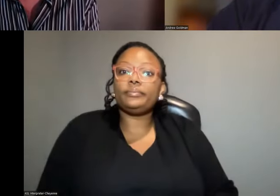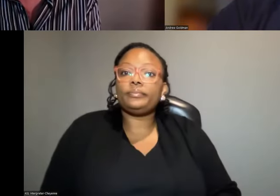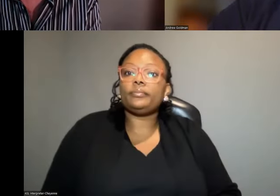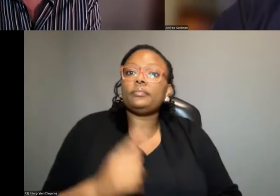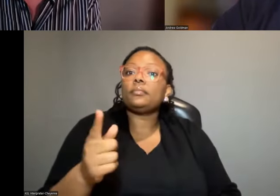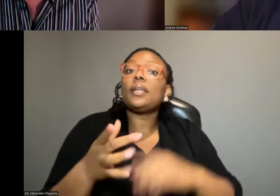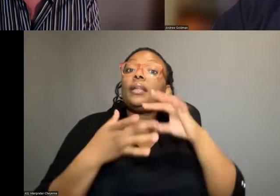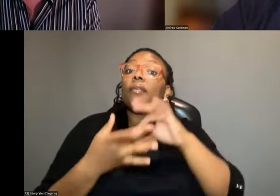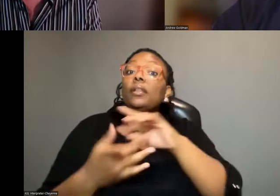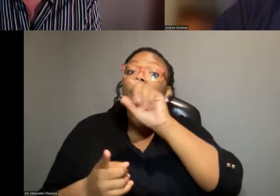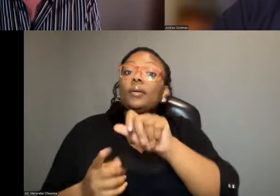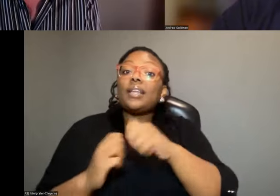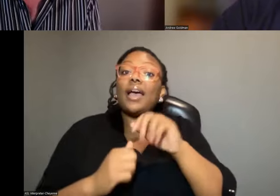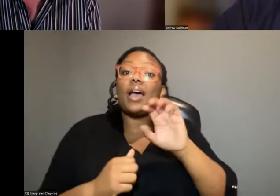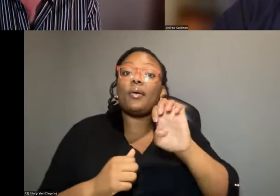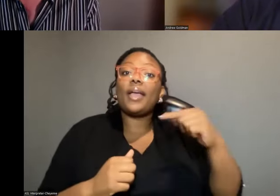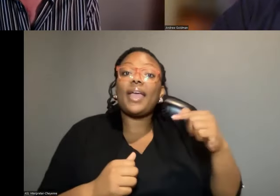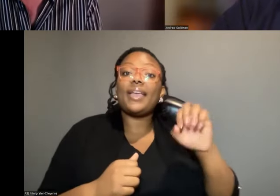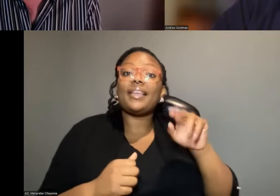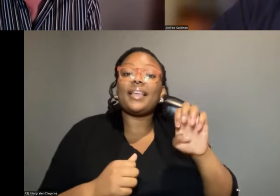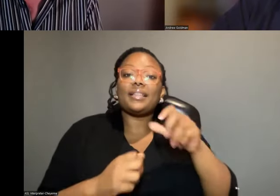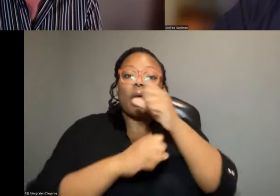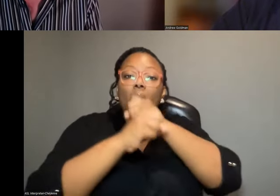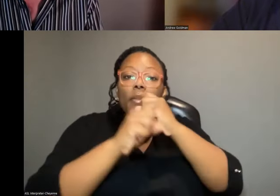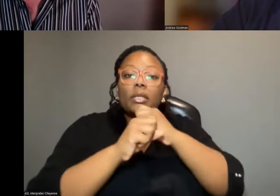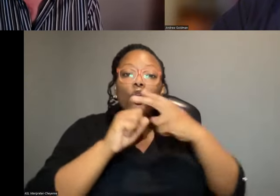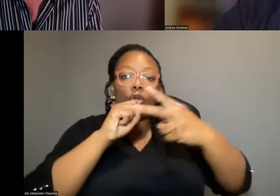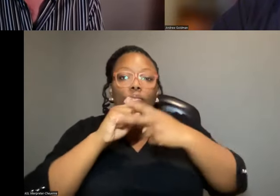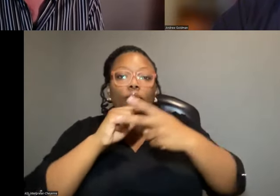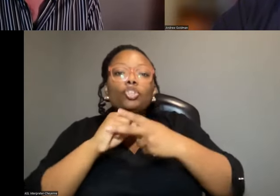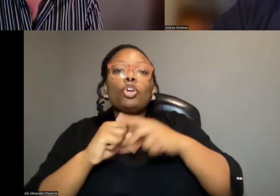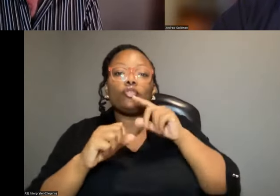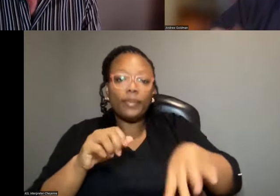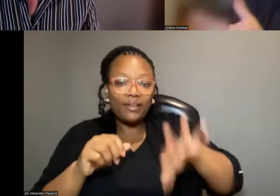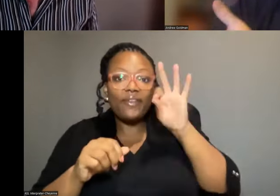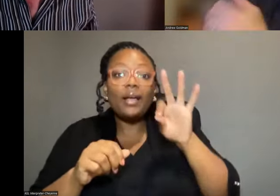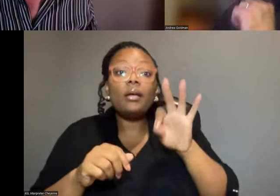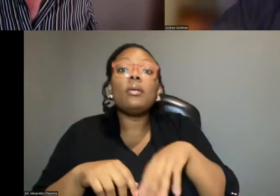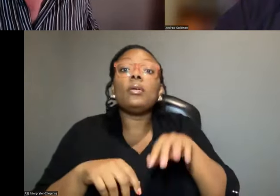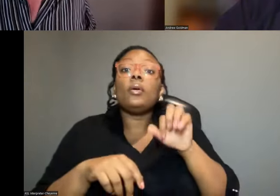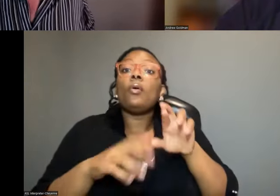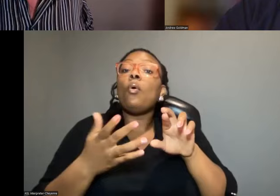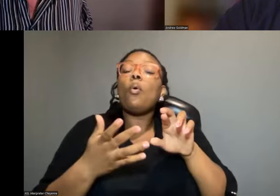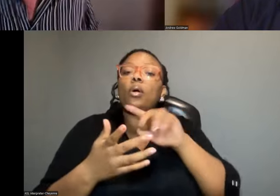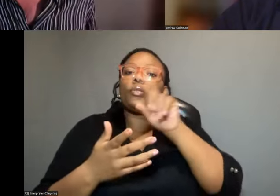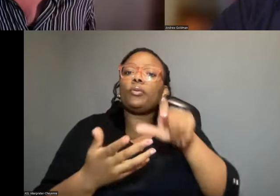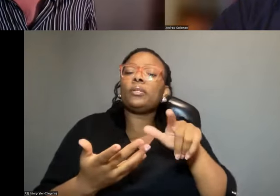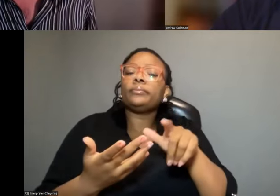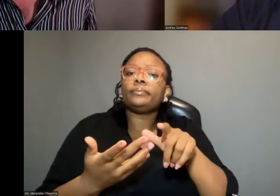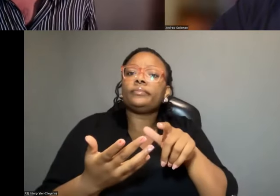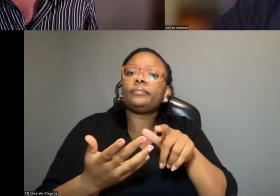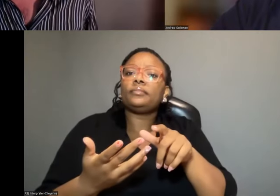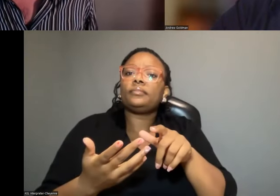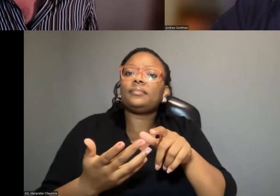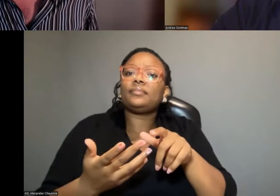question, how are egg cases of mosquitoes preserved well enough to be recovered? Or, or the questioner asks if she's